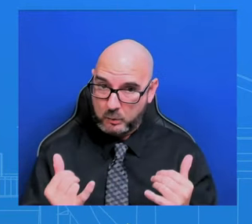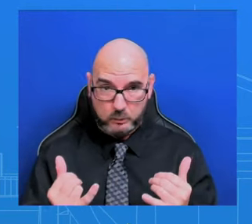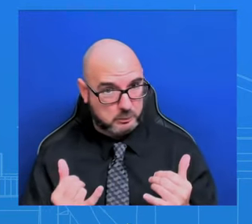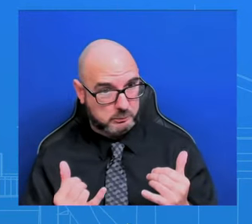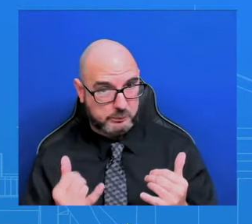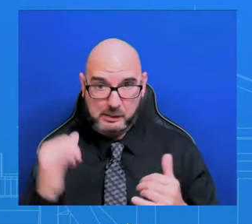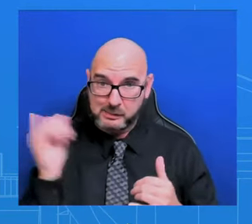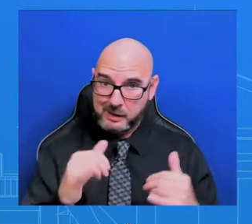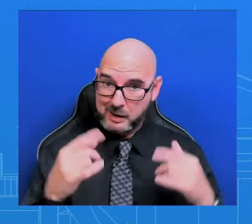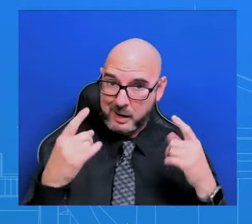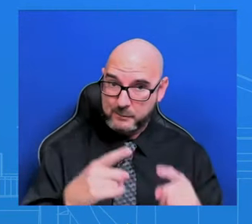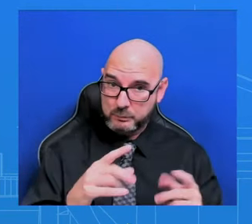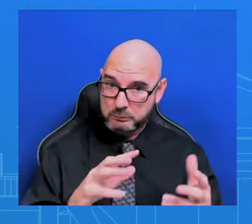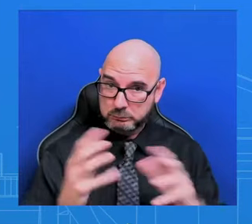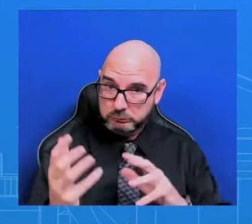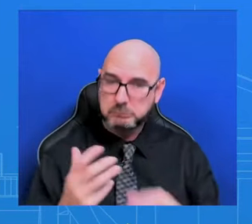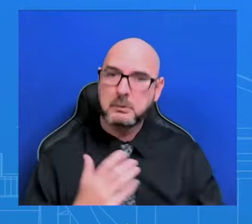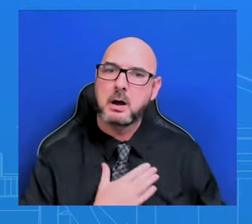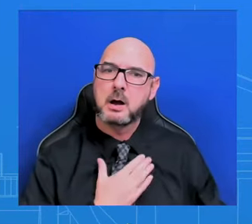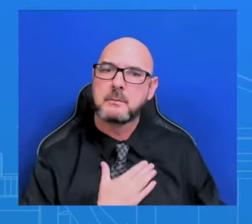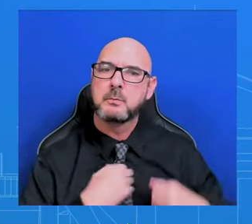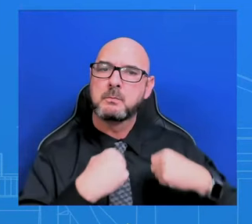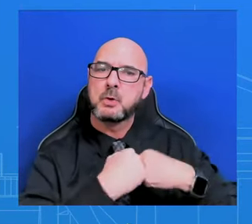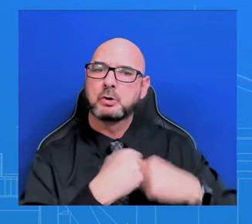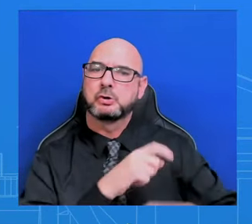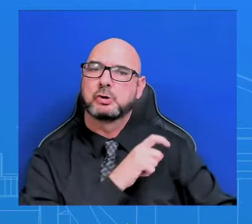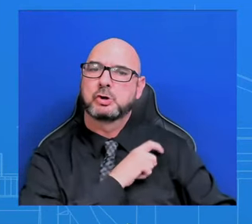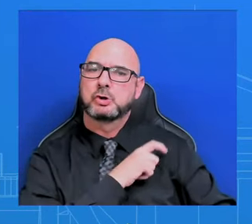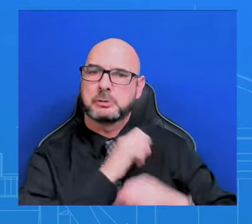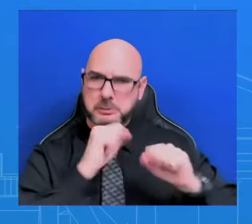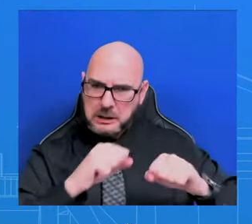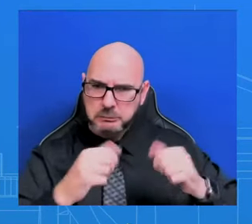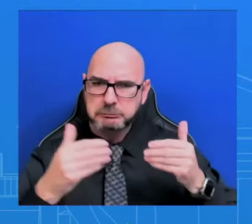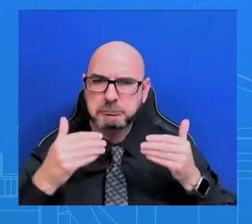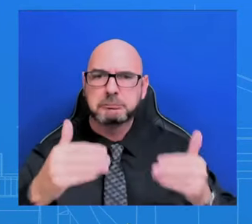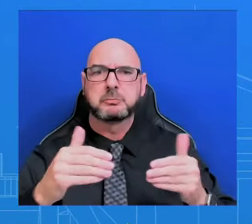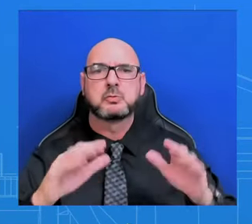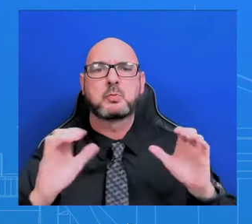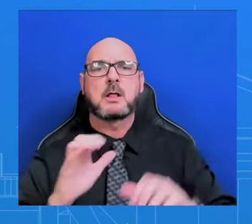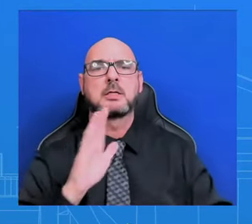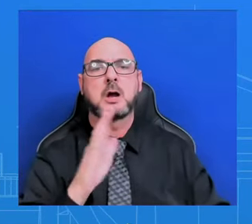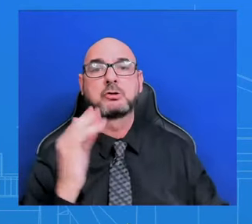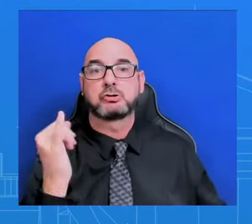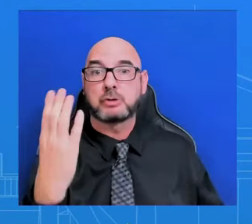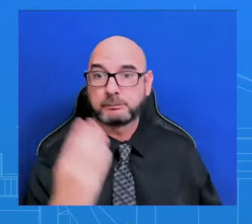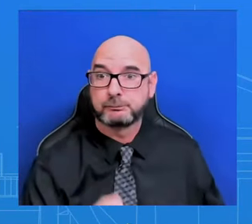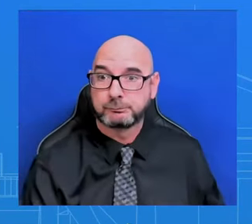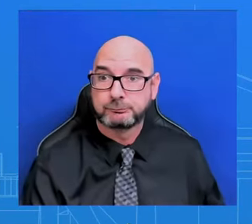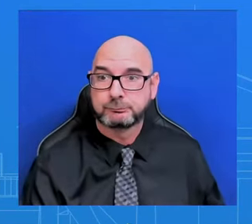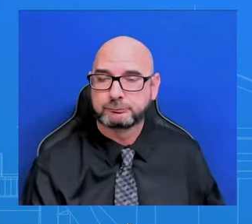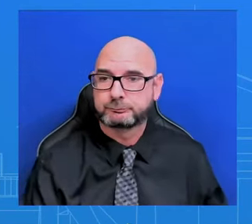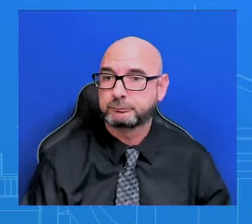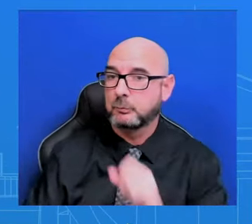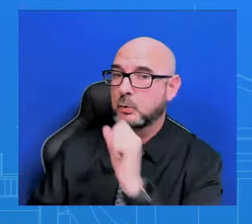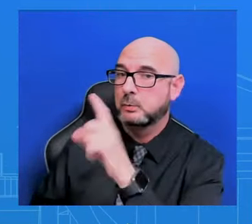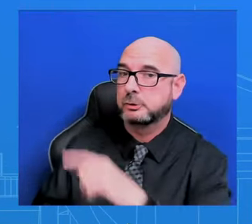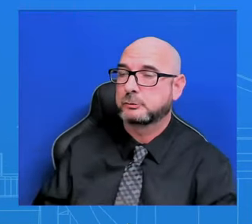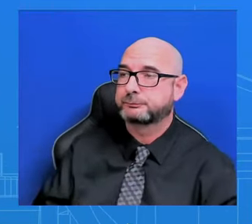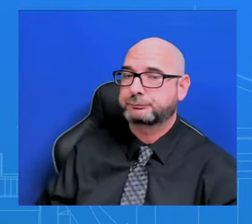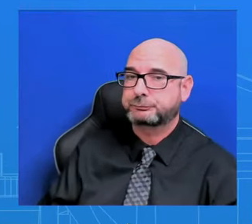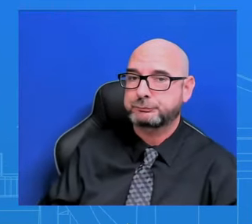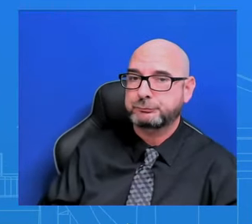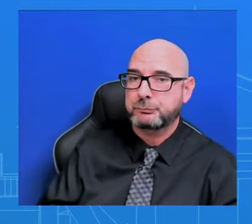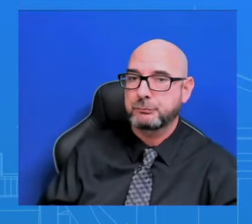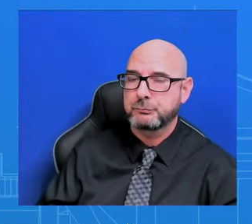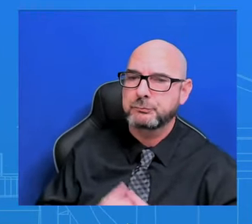Patrol will be able to do their jobs. My colleague who is down at the border has new video of the Texas National